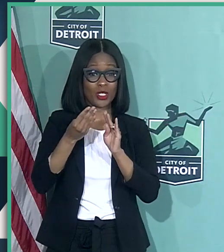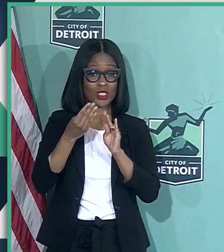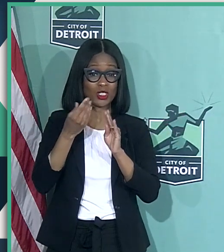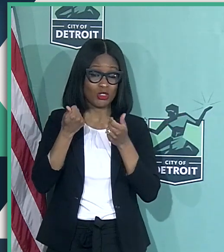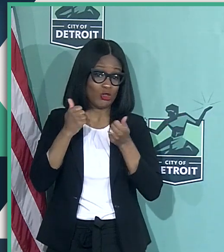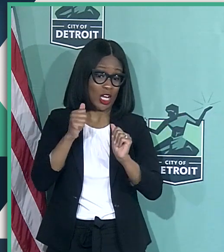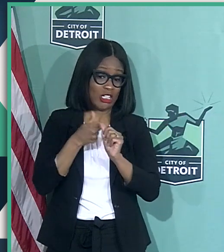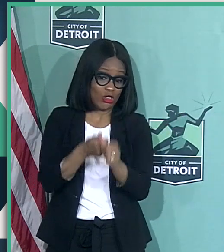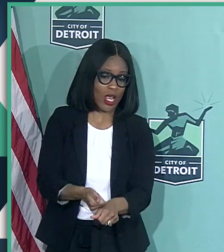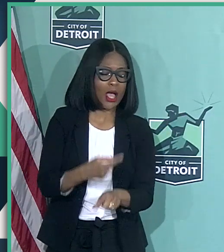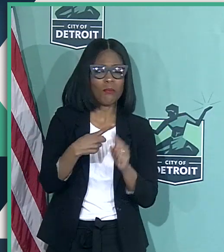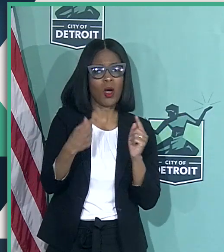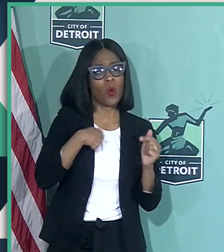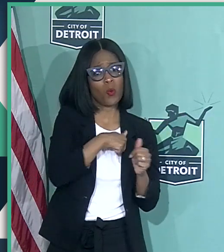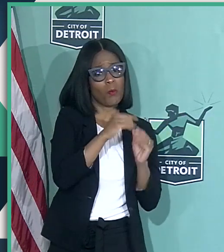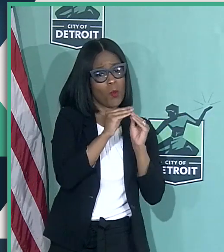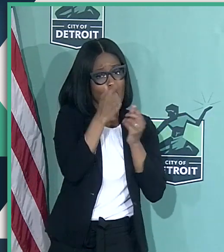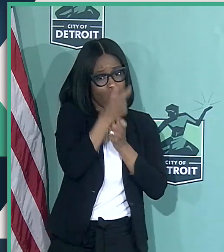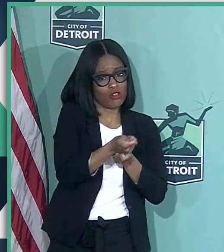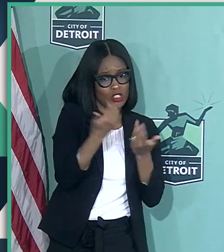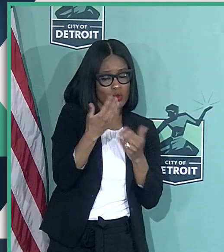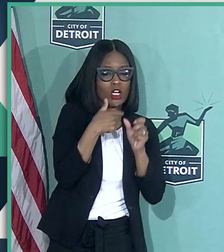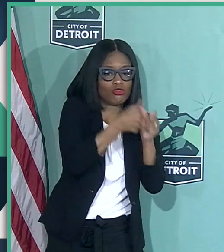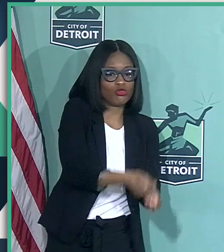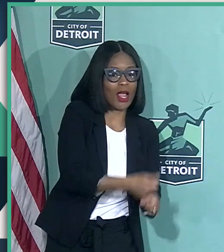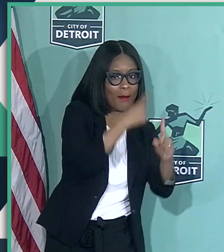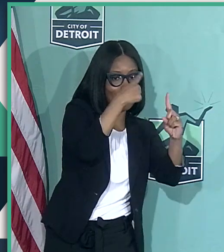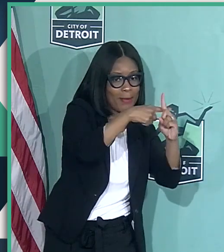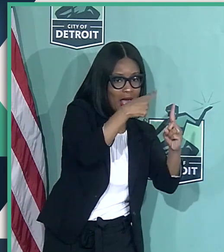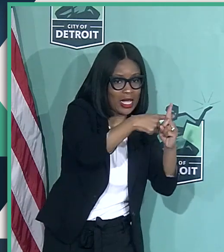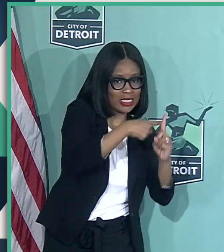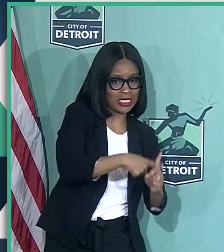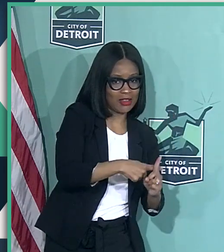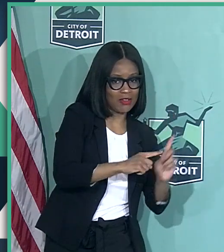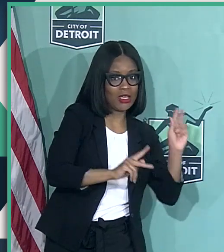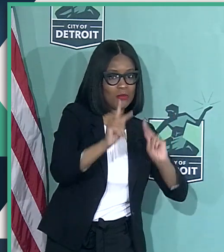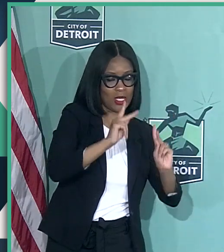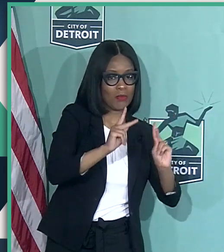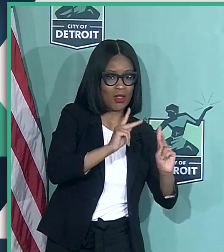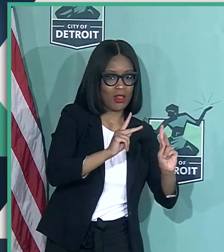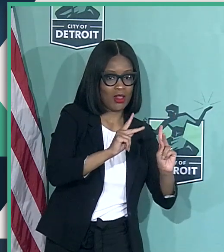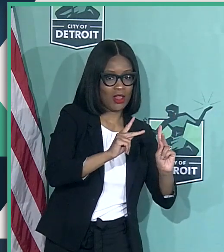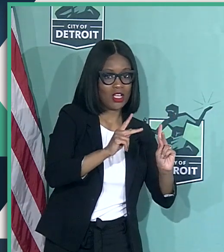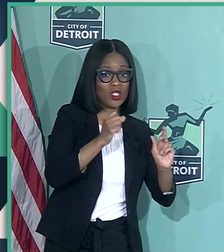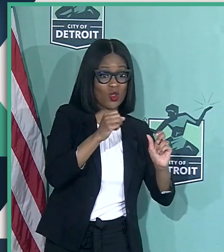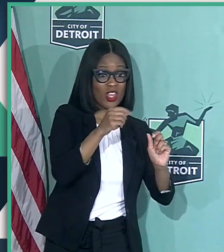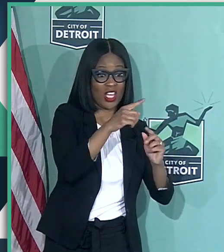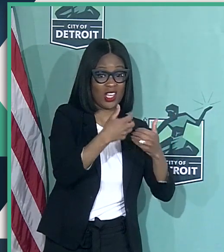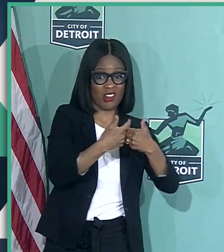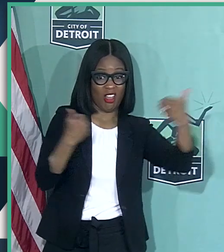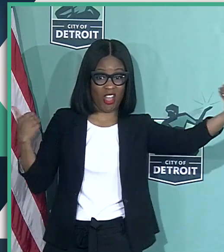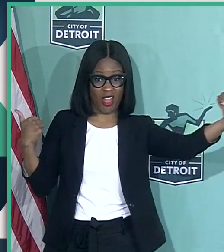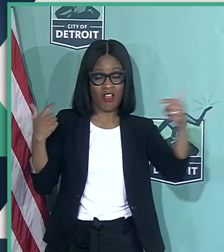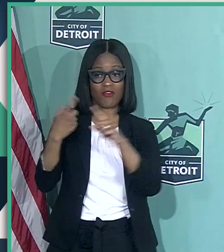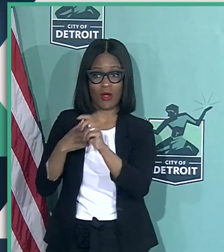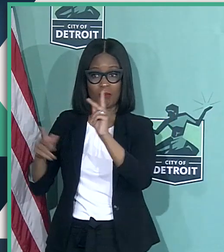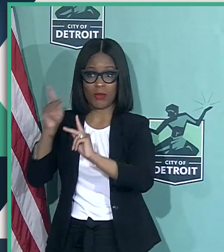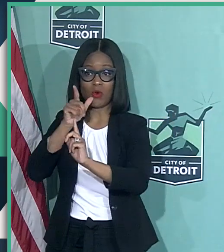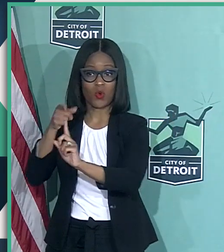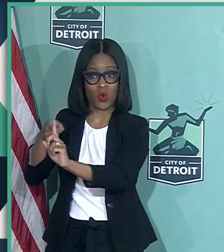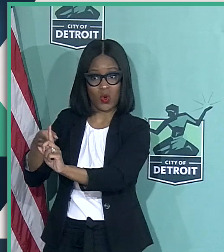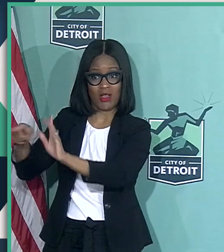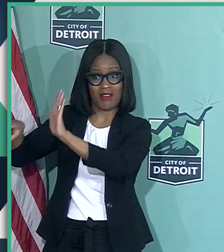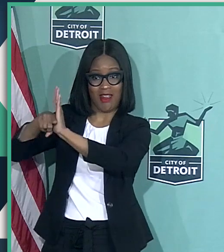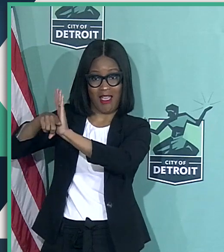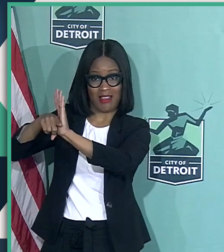but we're more interested in tracking the positives and keeping them away from their neighbors. And that's really what the state